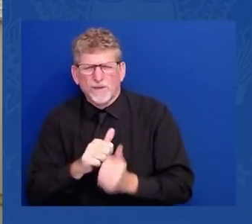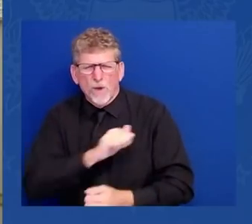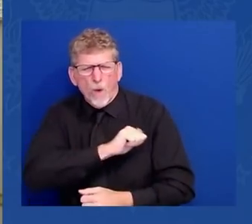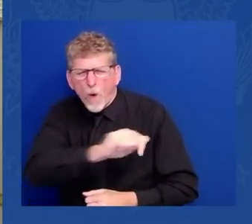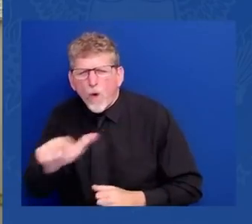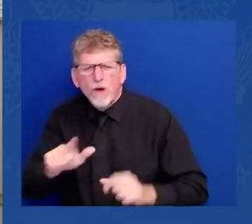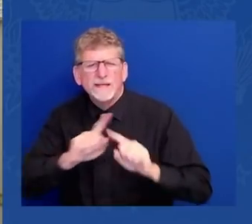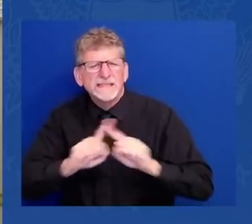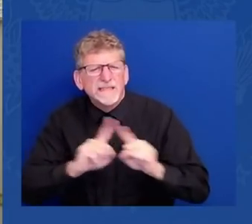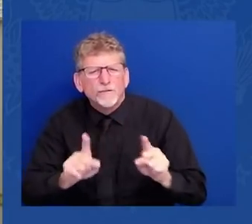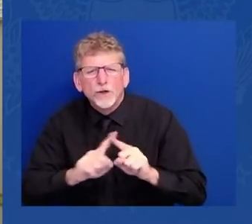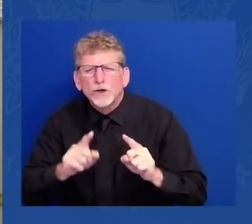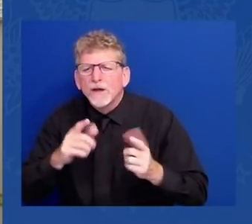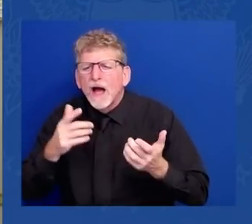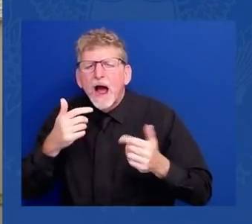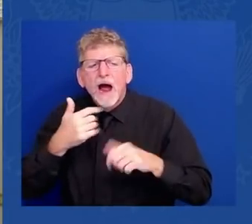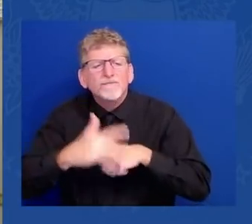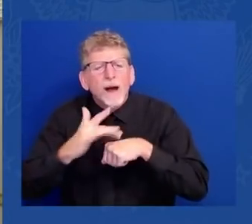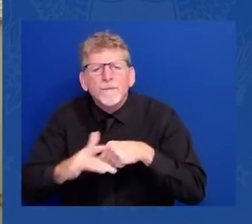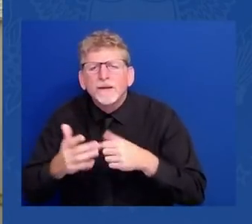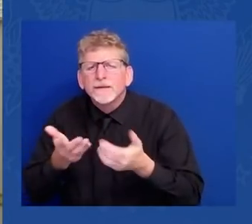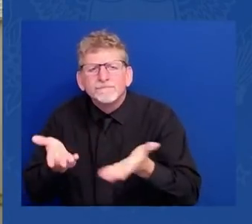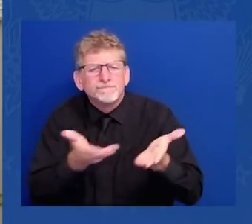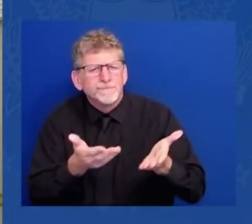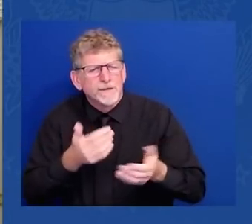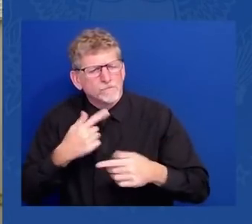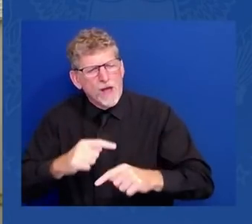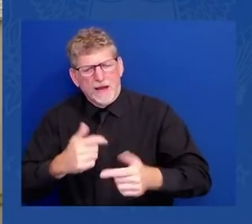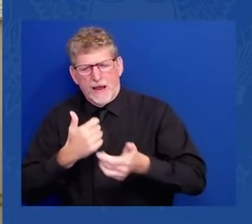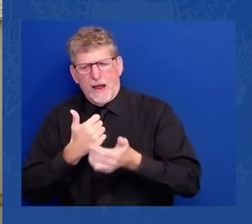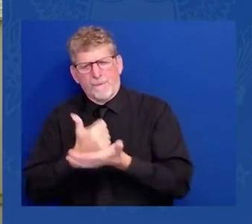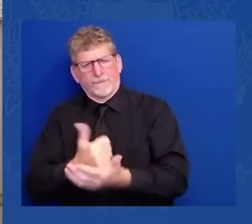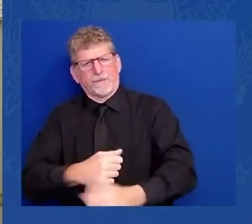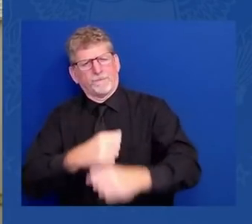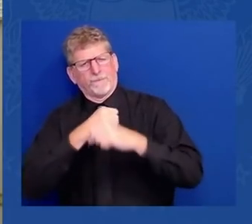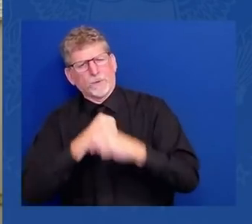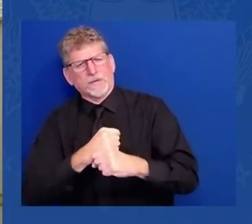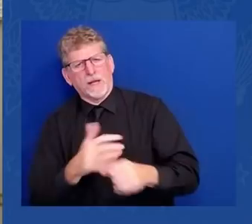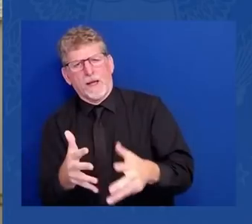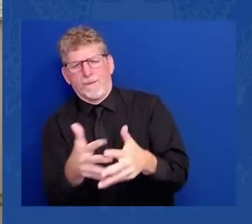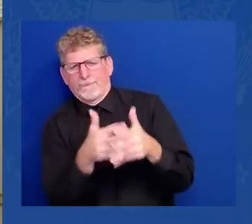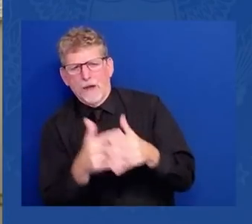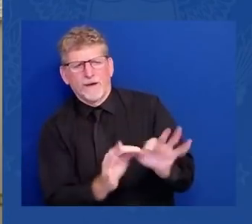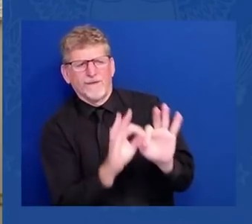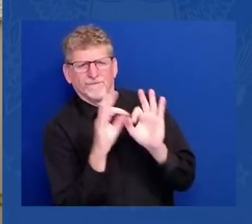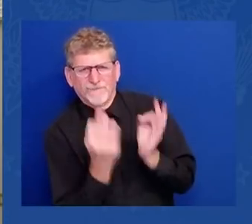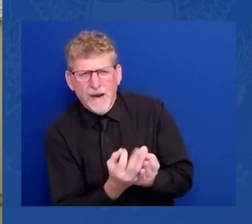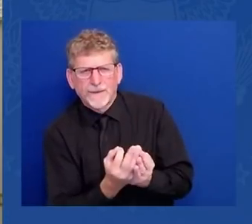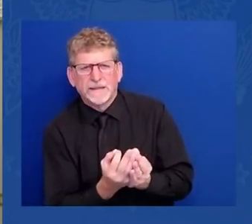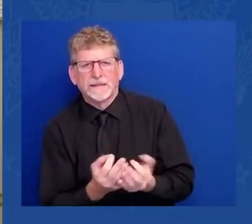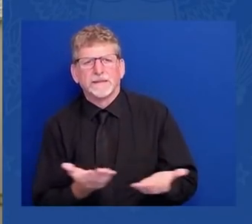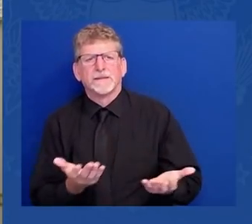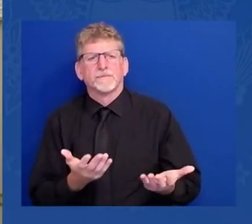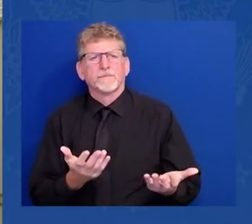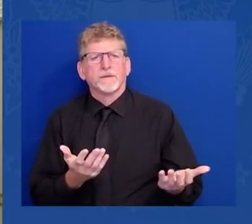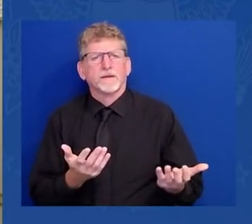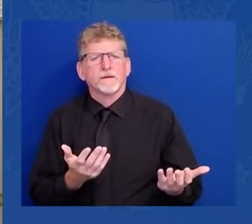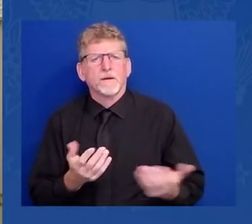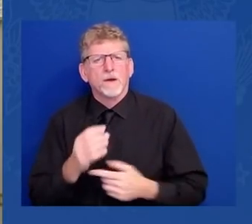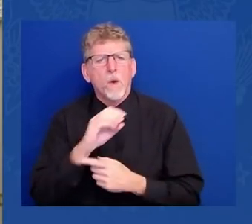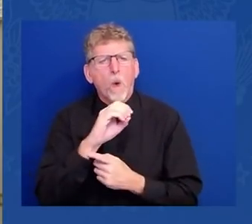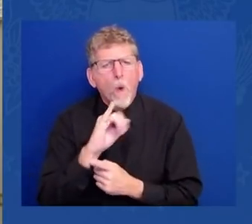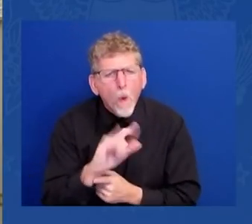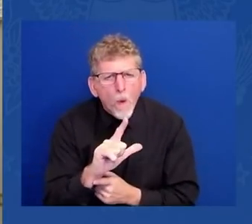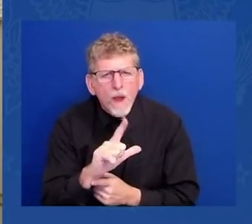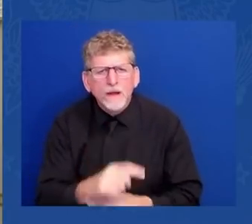let me let me say this. To the oil and gas companies and to the finance firms that pack them, we understand Putin's war